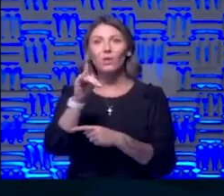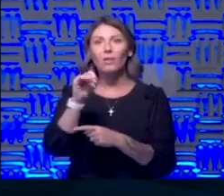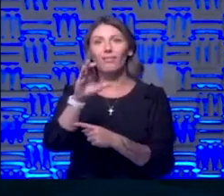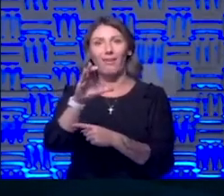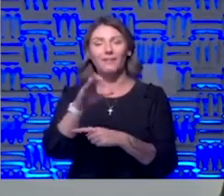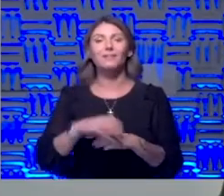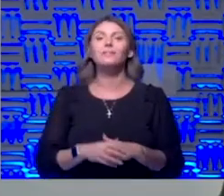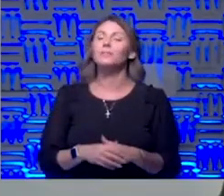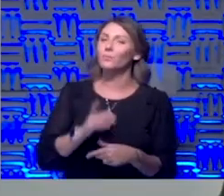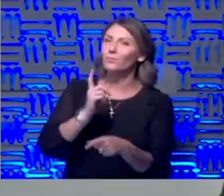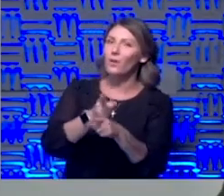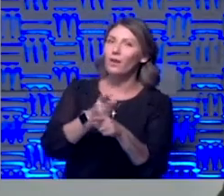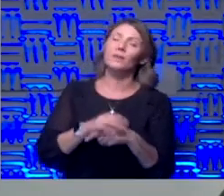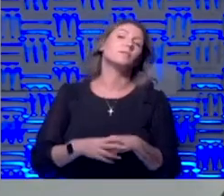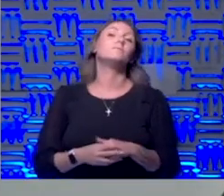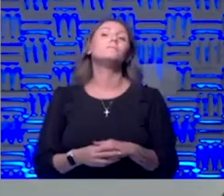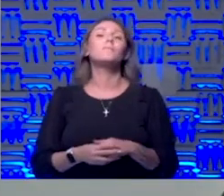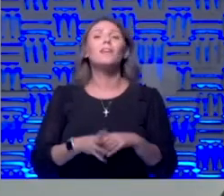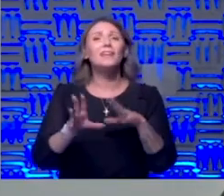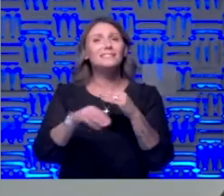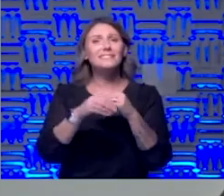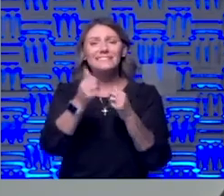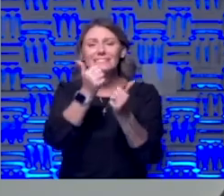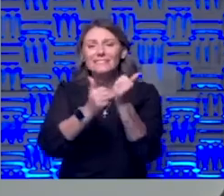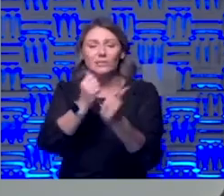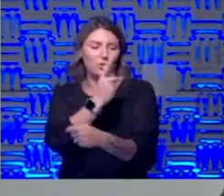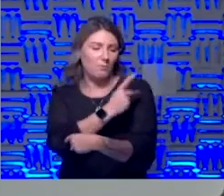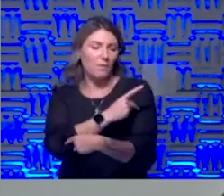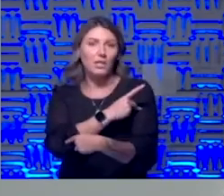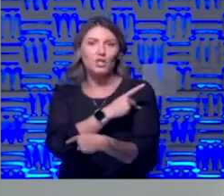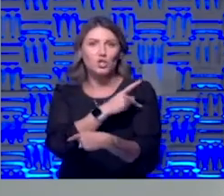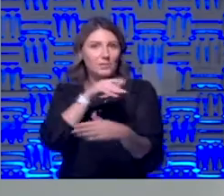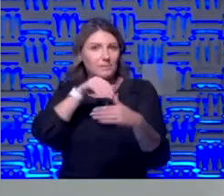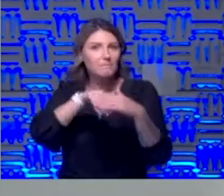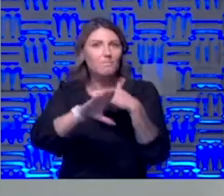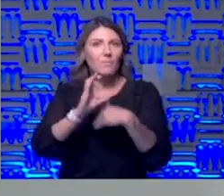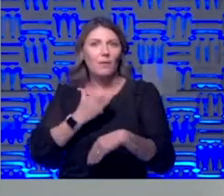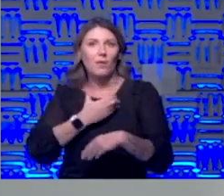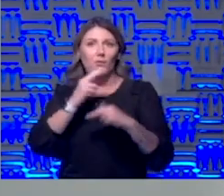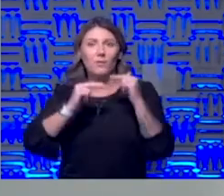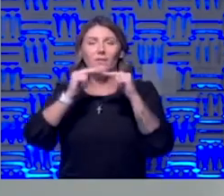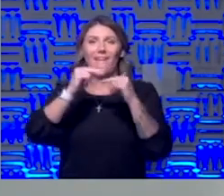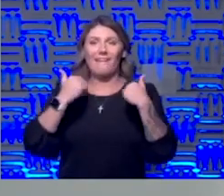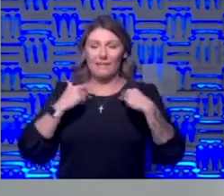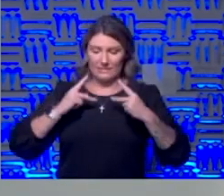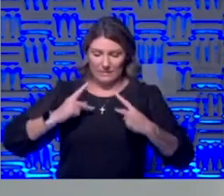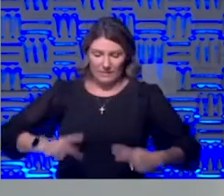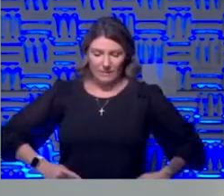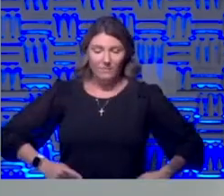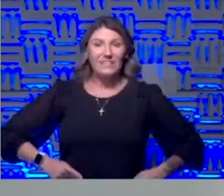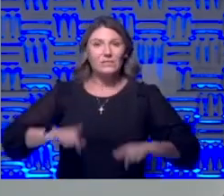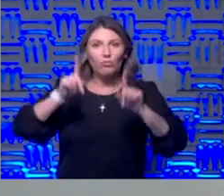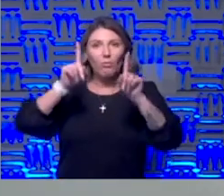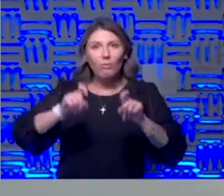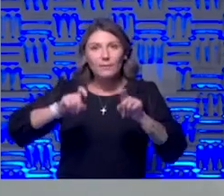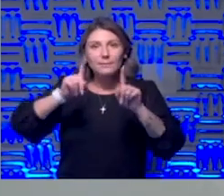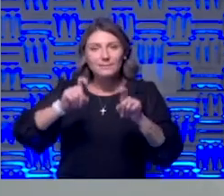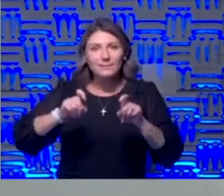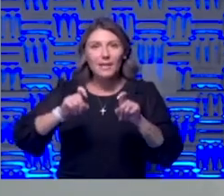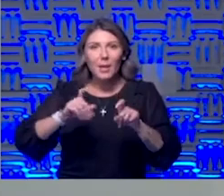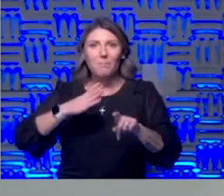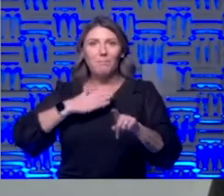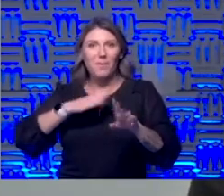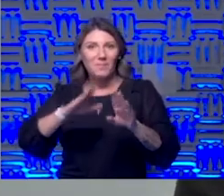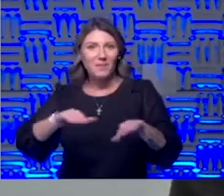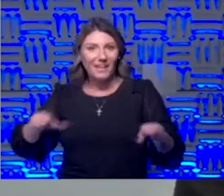and as an addition every patient that is admitted to our facility gets a physical exam from the general pediatrics team that's my team